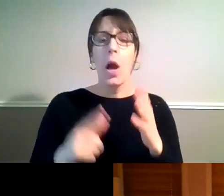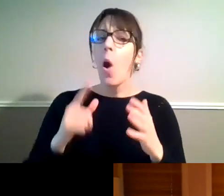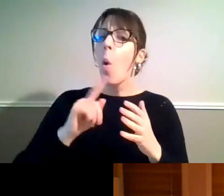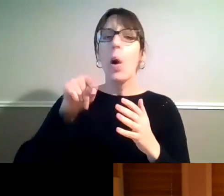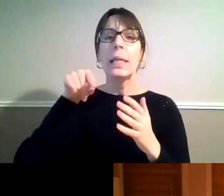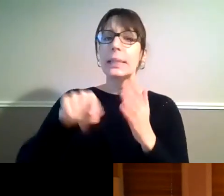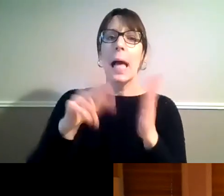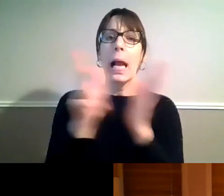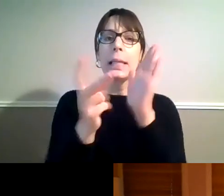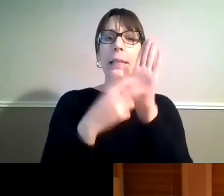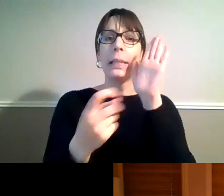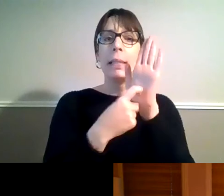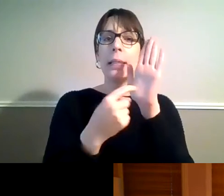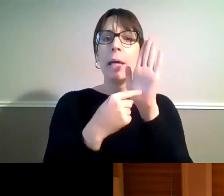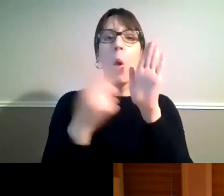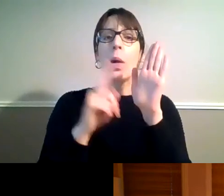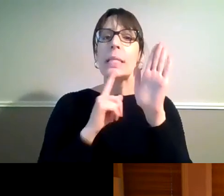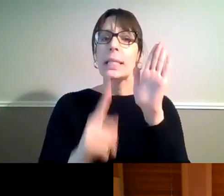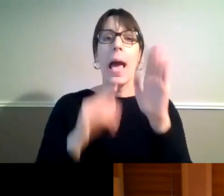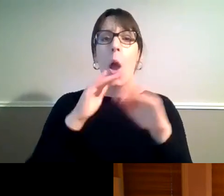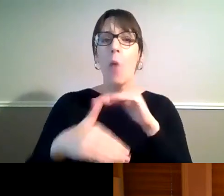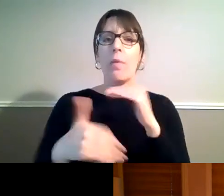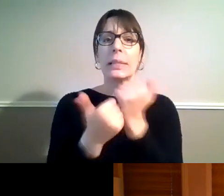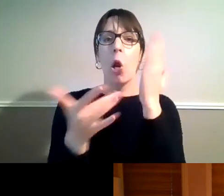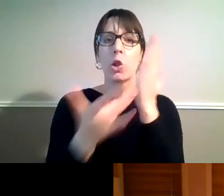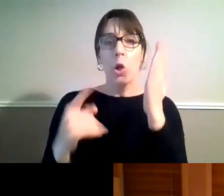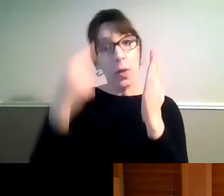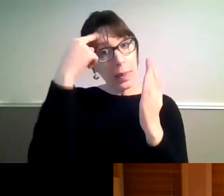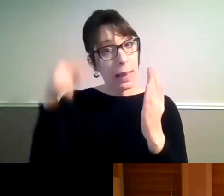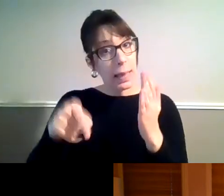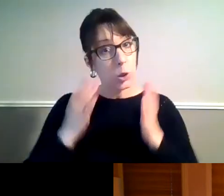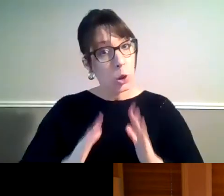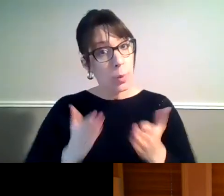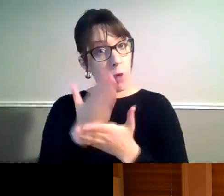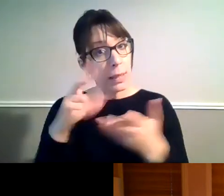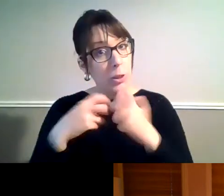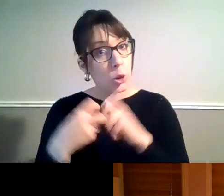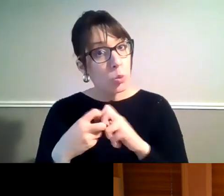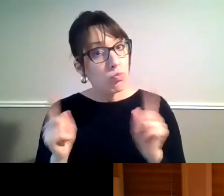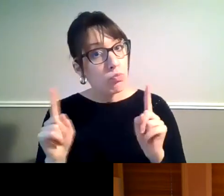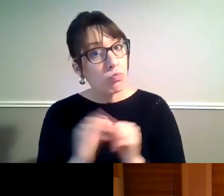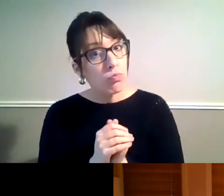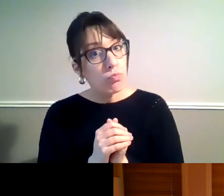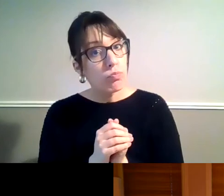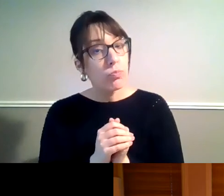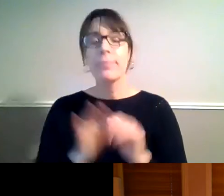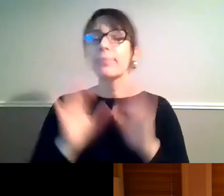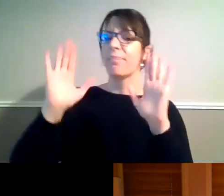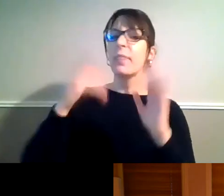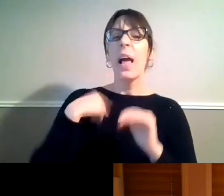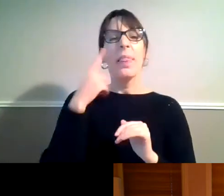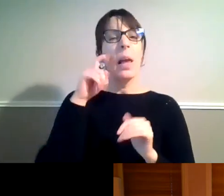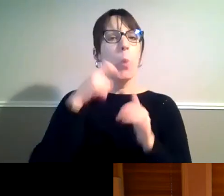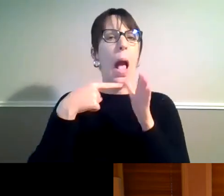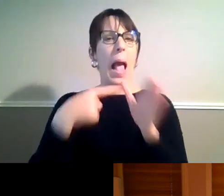And do you think this is a human rights issue? Well, let me answer your second question first, if I may, because